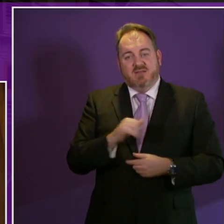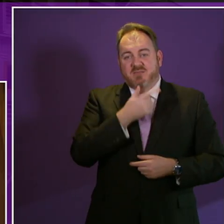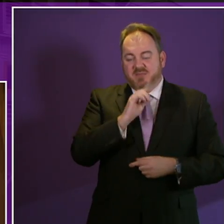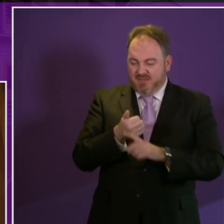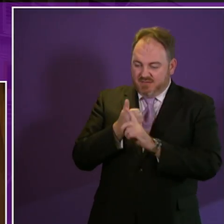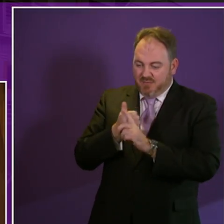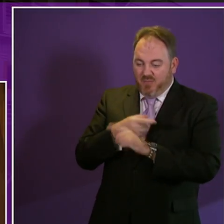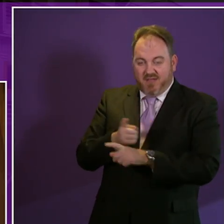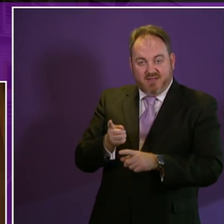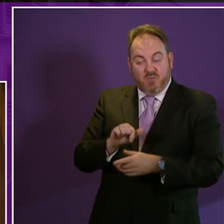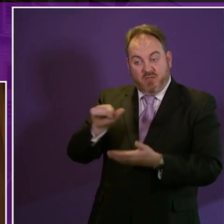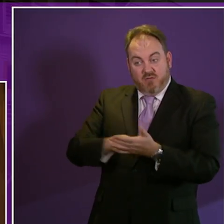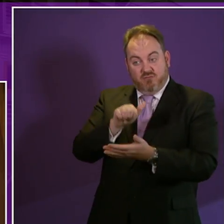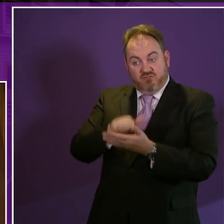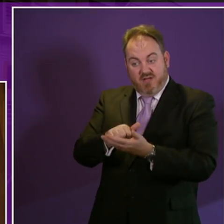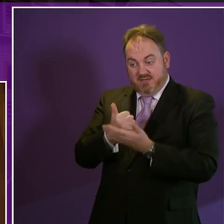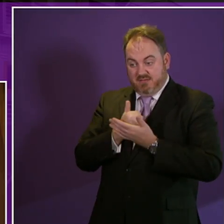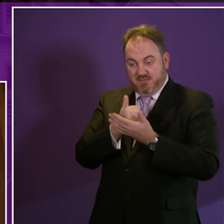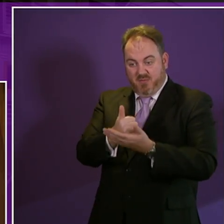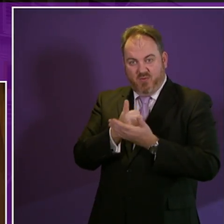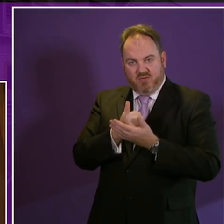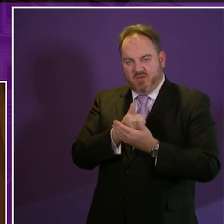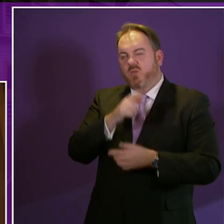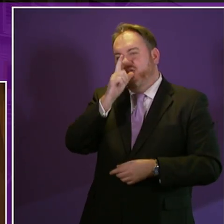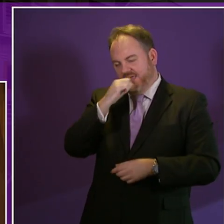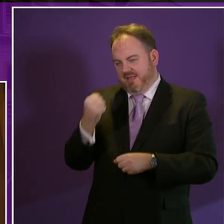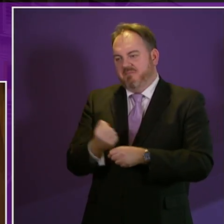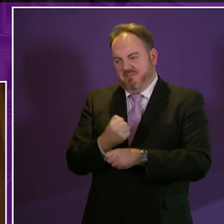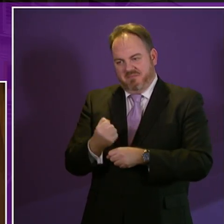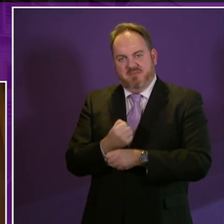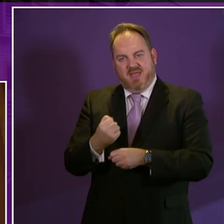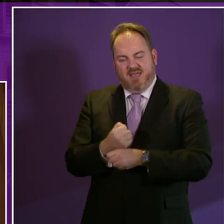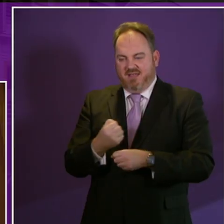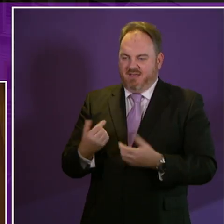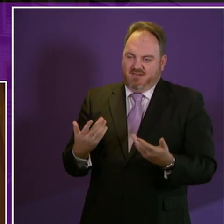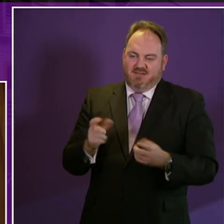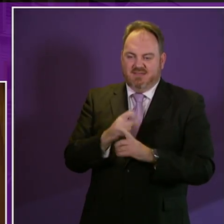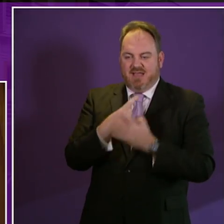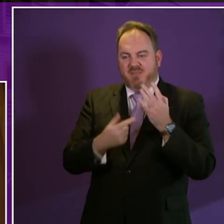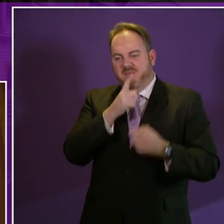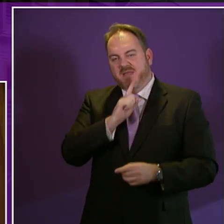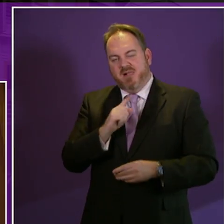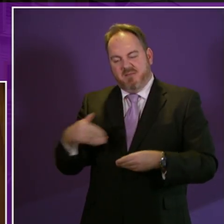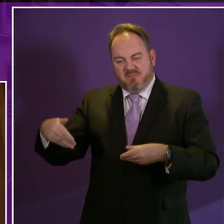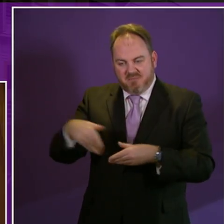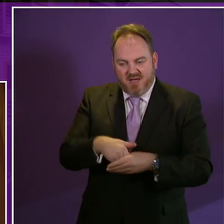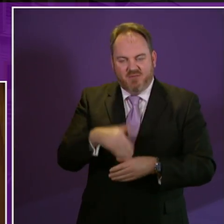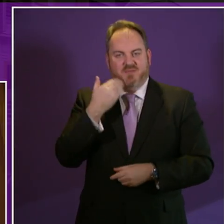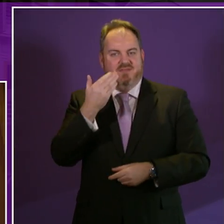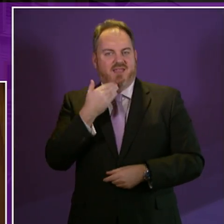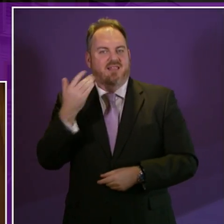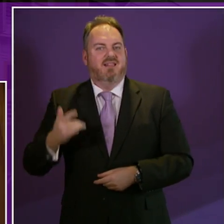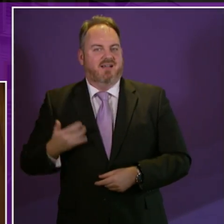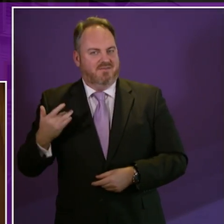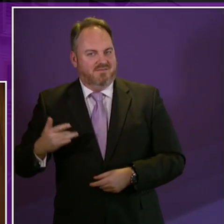that with the right support and connections, we can make our important contributions. And that is what this debate, I believe, is all about.